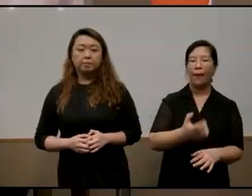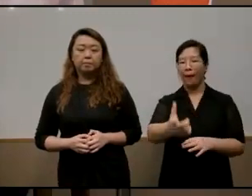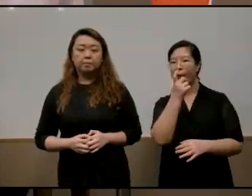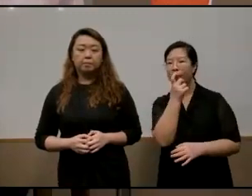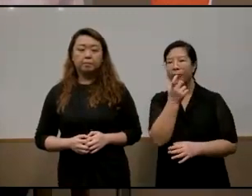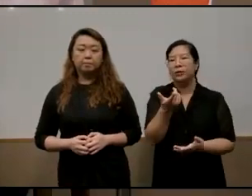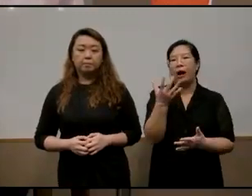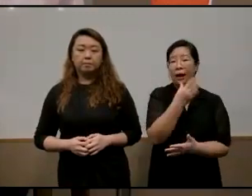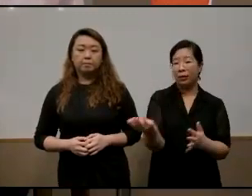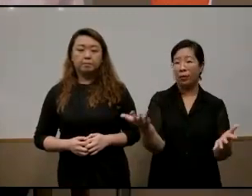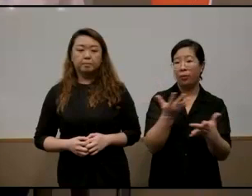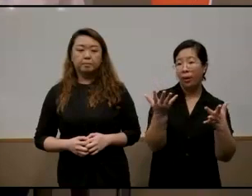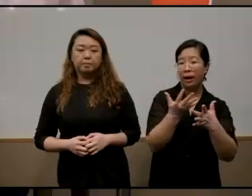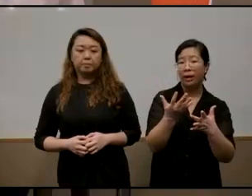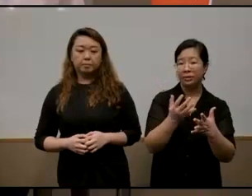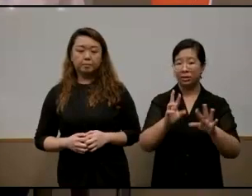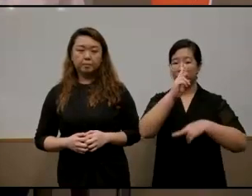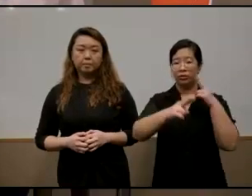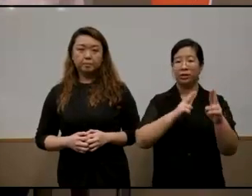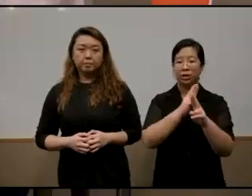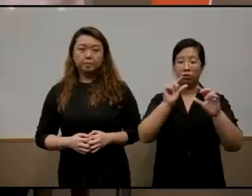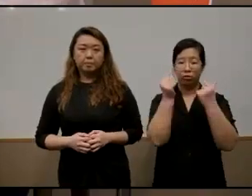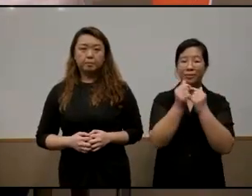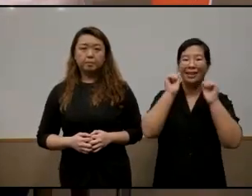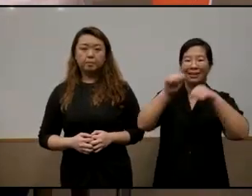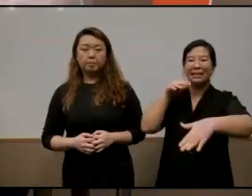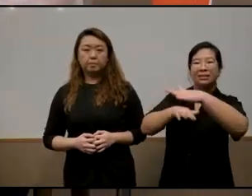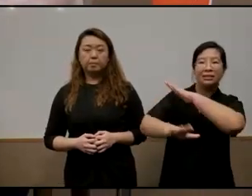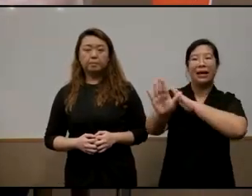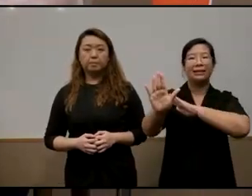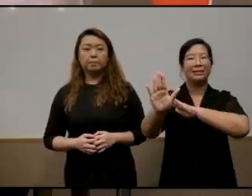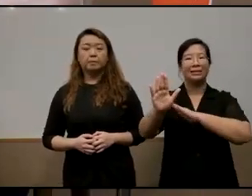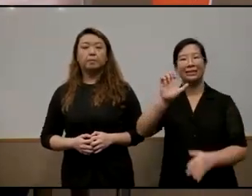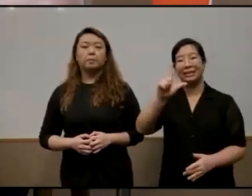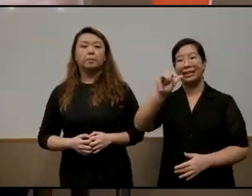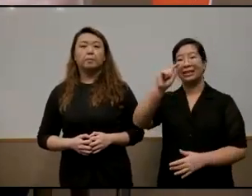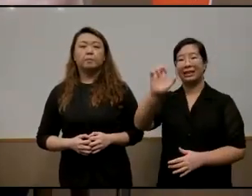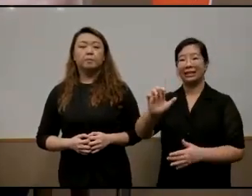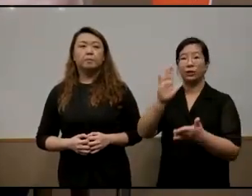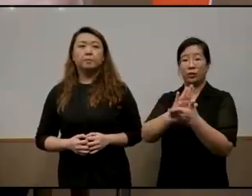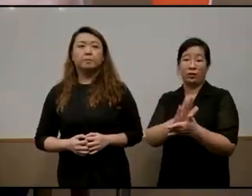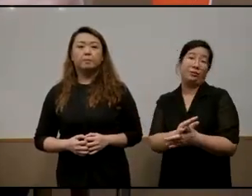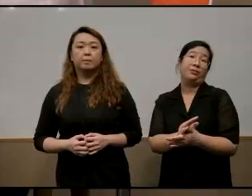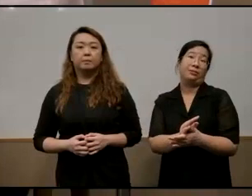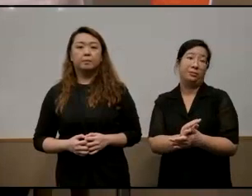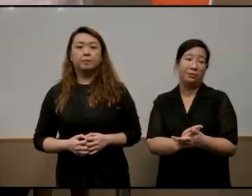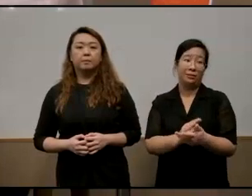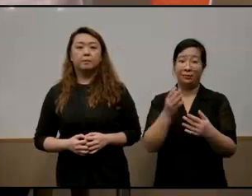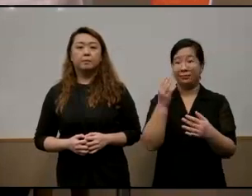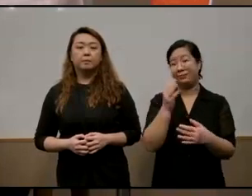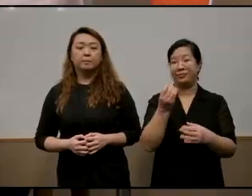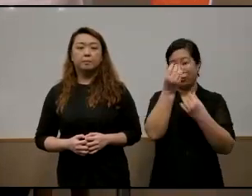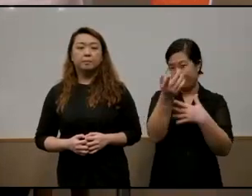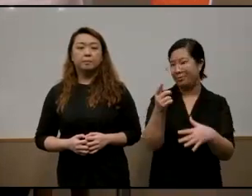who and what racial groups are making into elite schools by the way uh i i am one of those researchers who